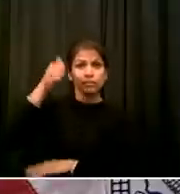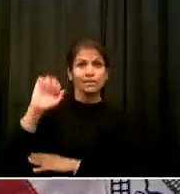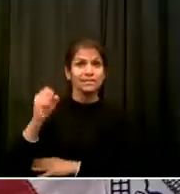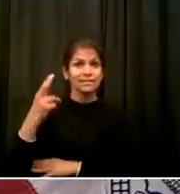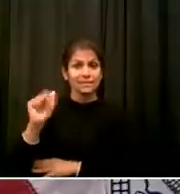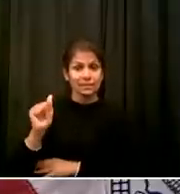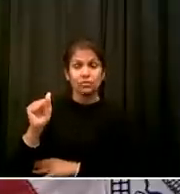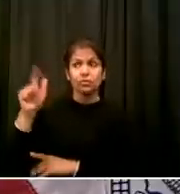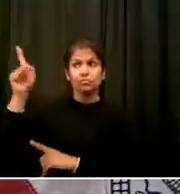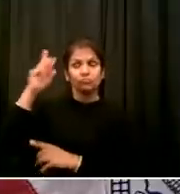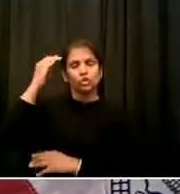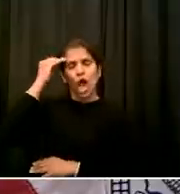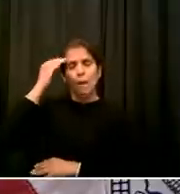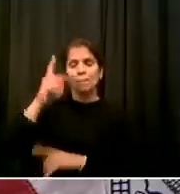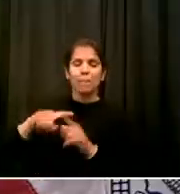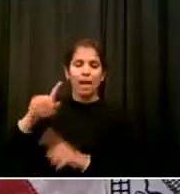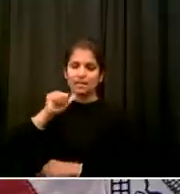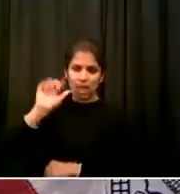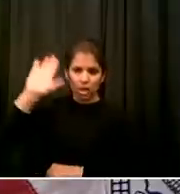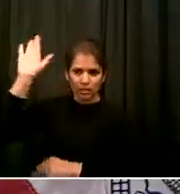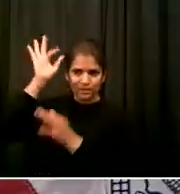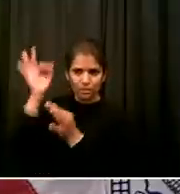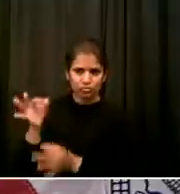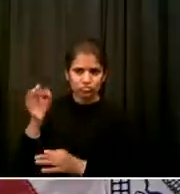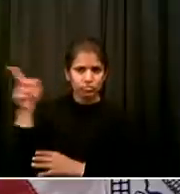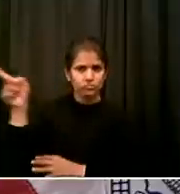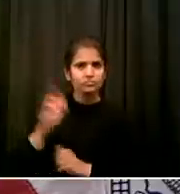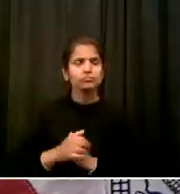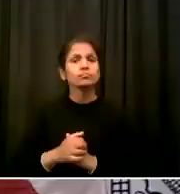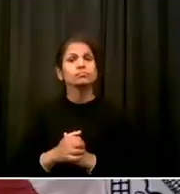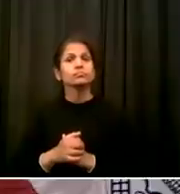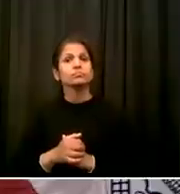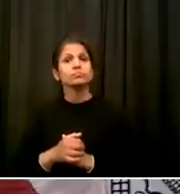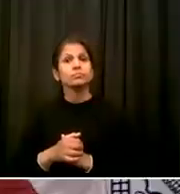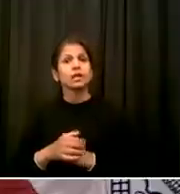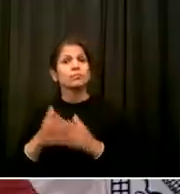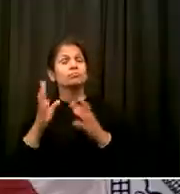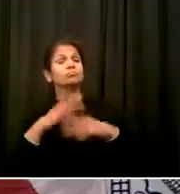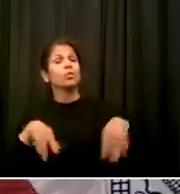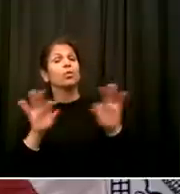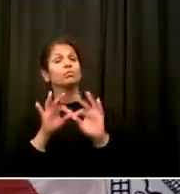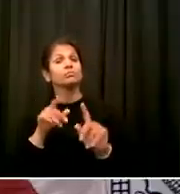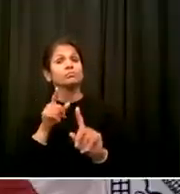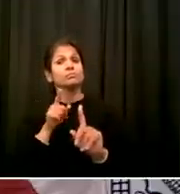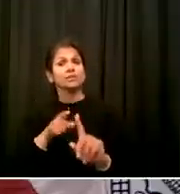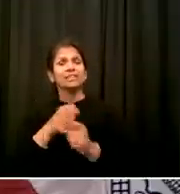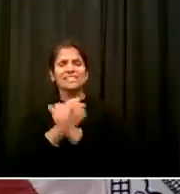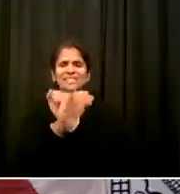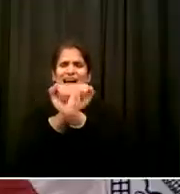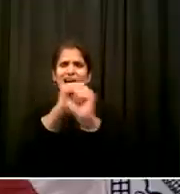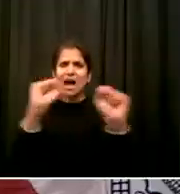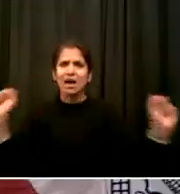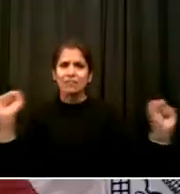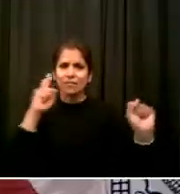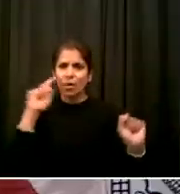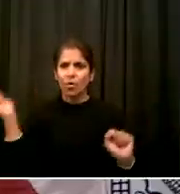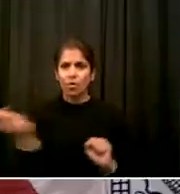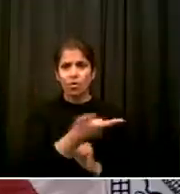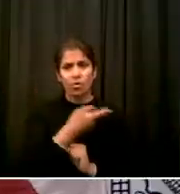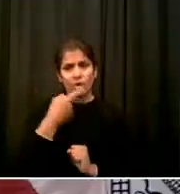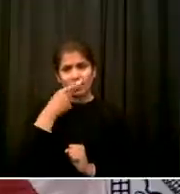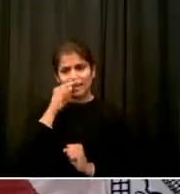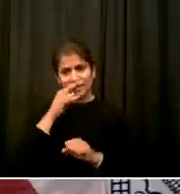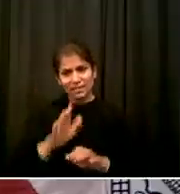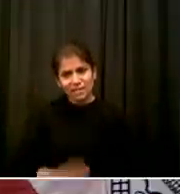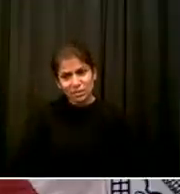I believe we've got to remember the first question is the safety of our kids And everyone who works in our schools Our